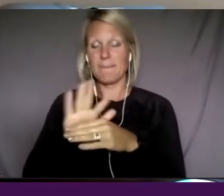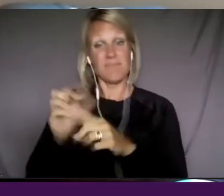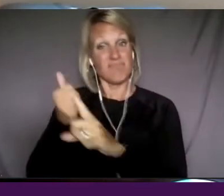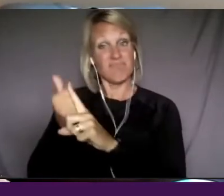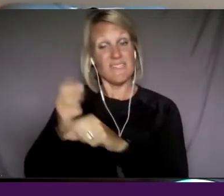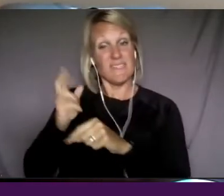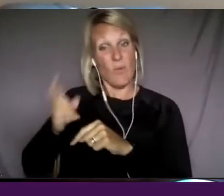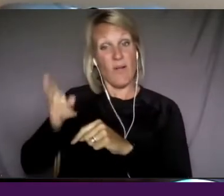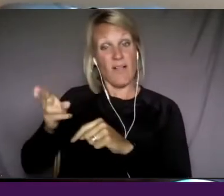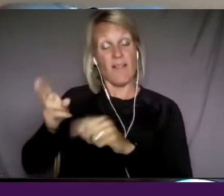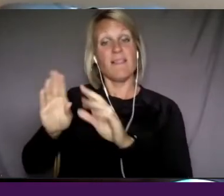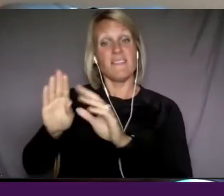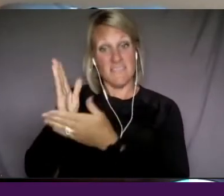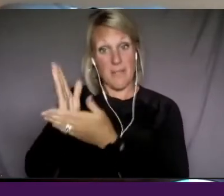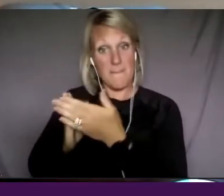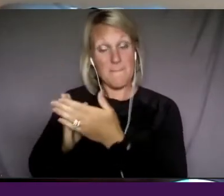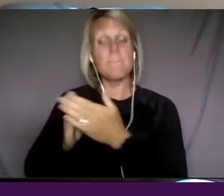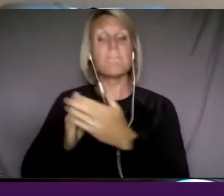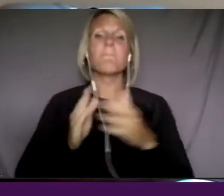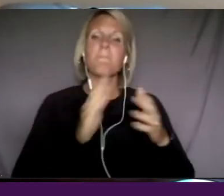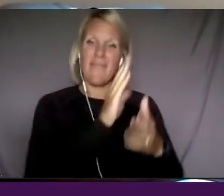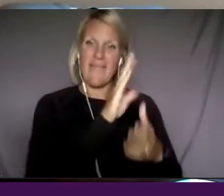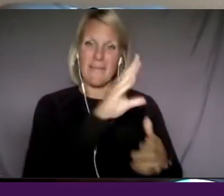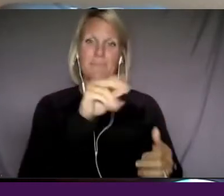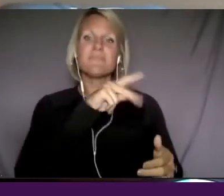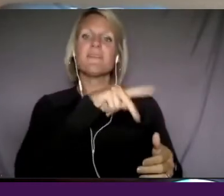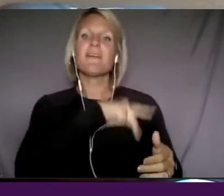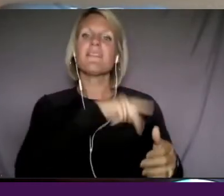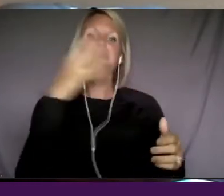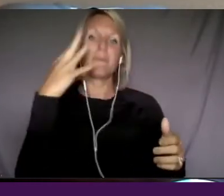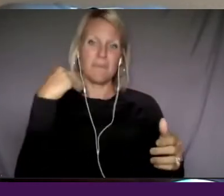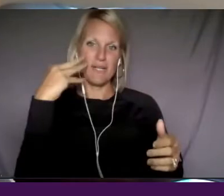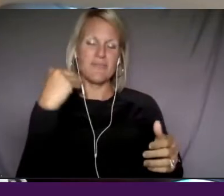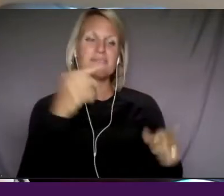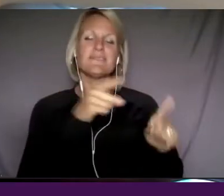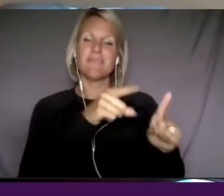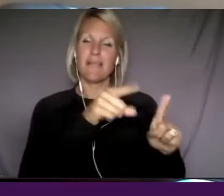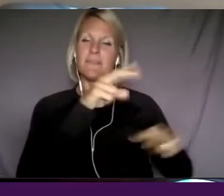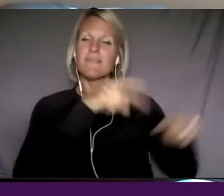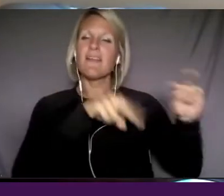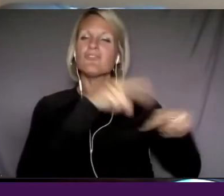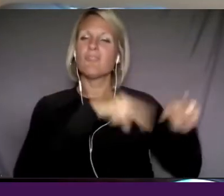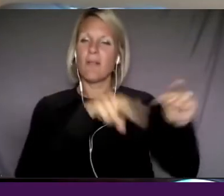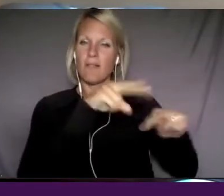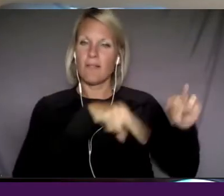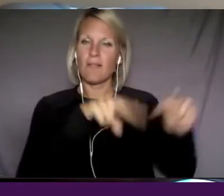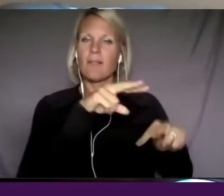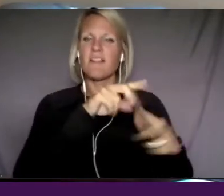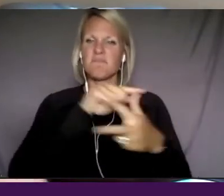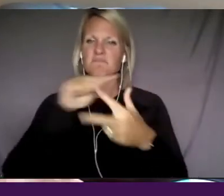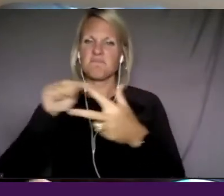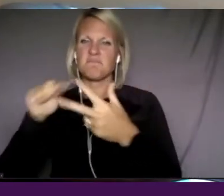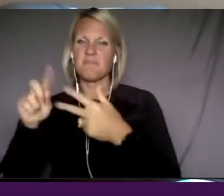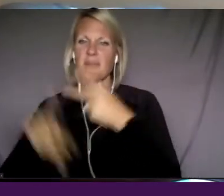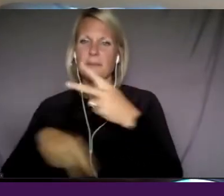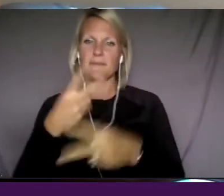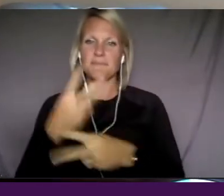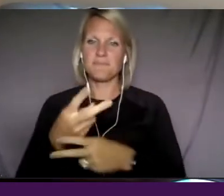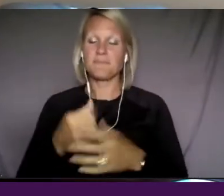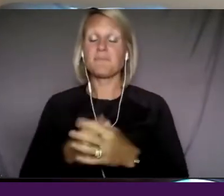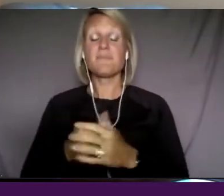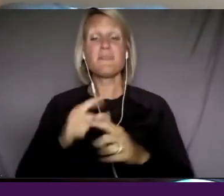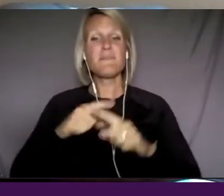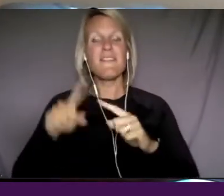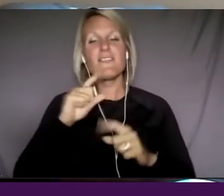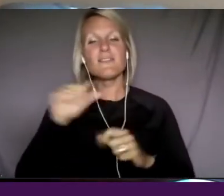are personal experience and observational films. And the funny thing is, is that there's a science film lurking in many of